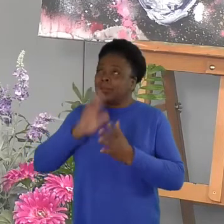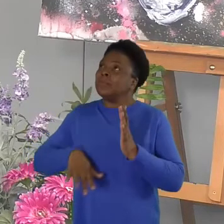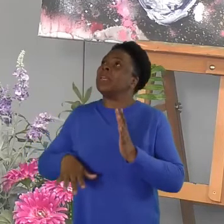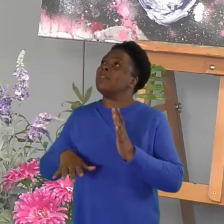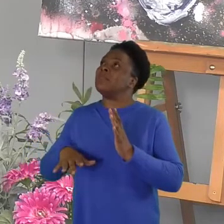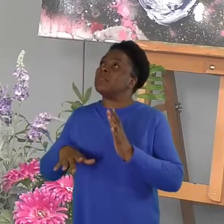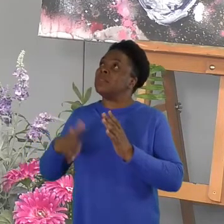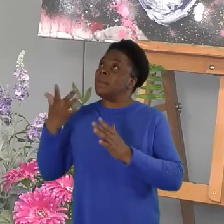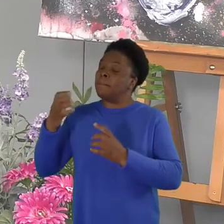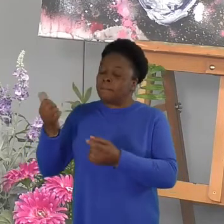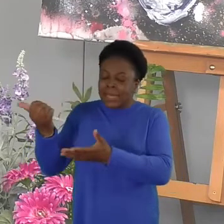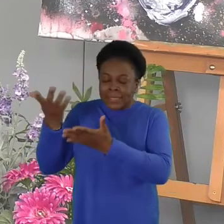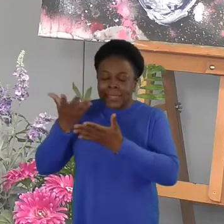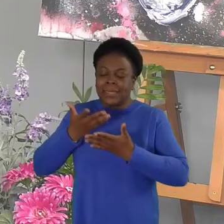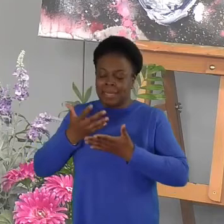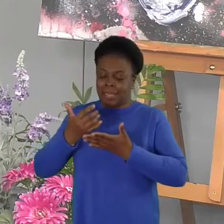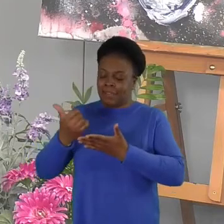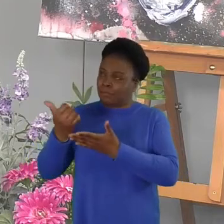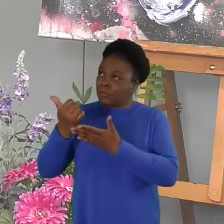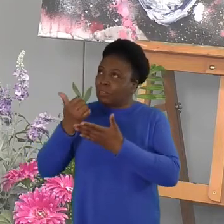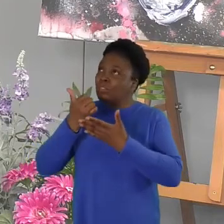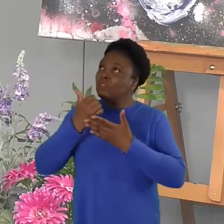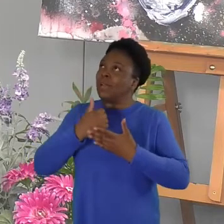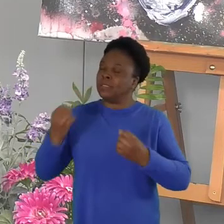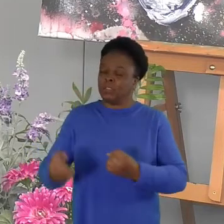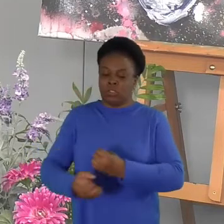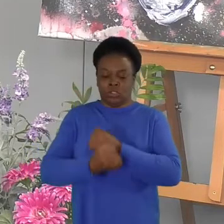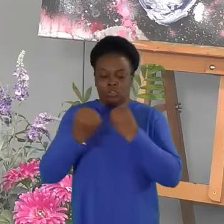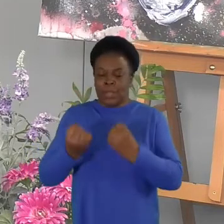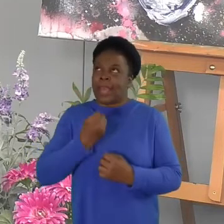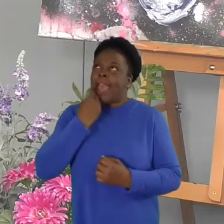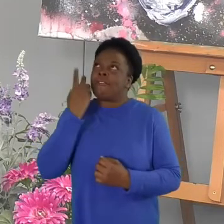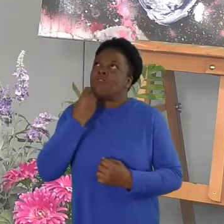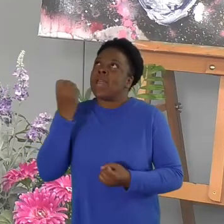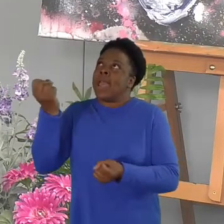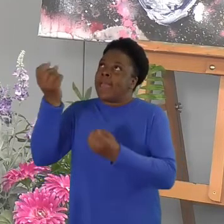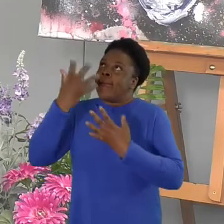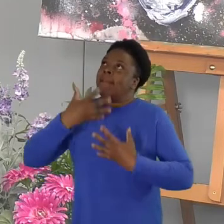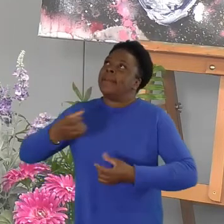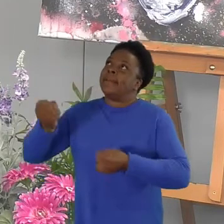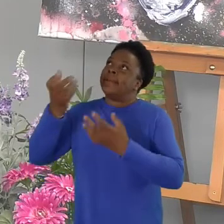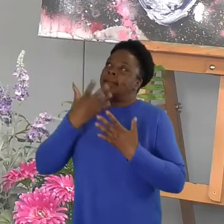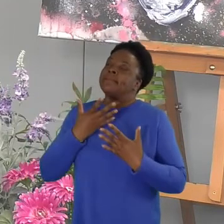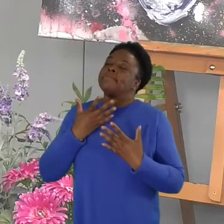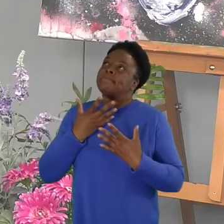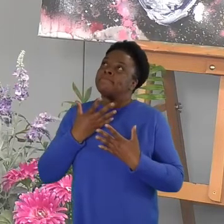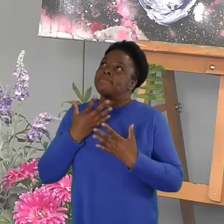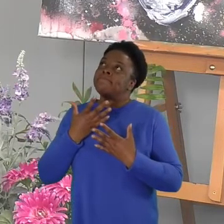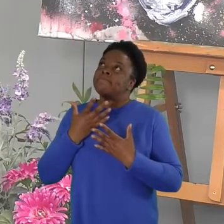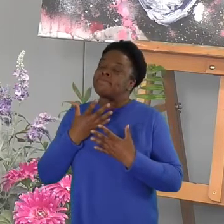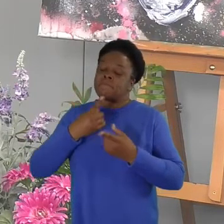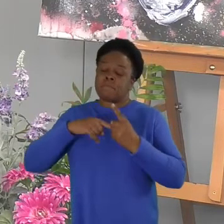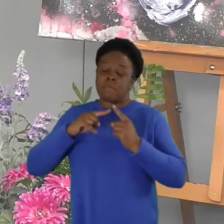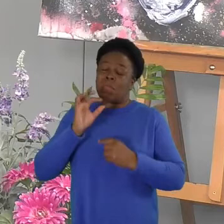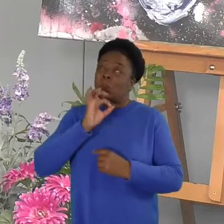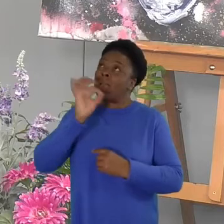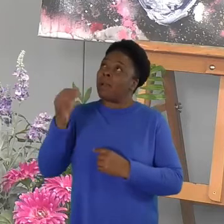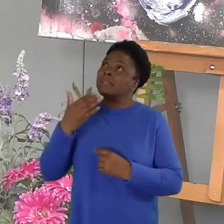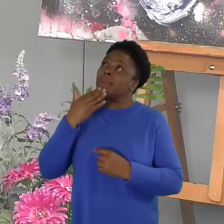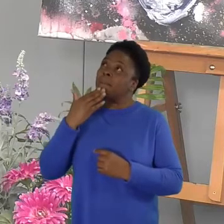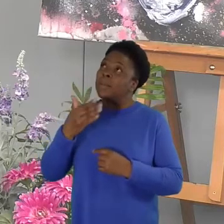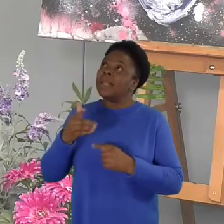and strength for each day. At the right time, we pray, Lord, deepen our